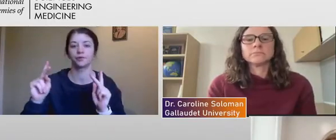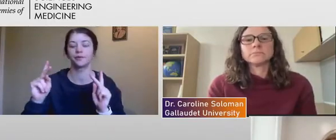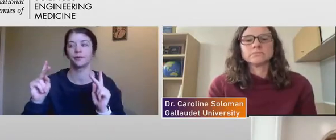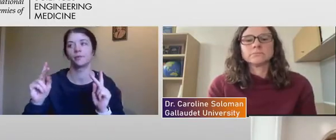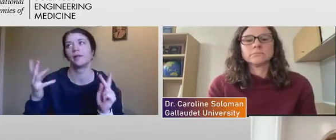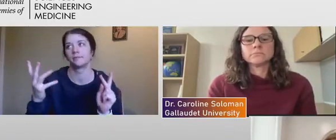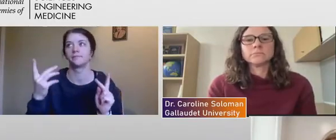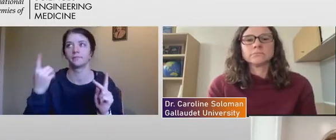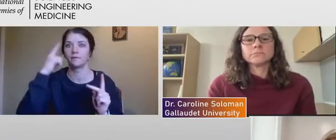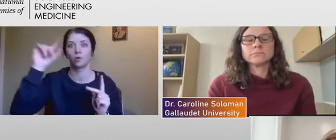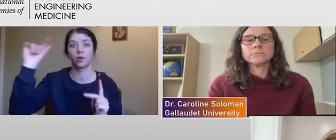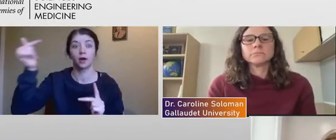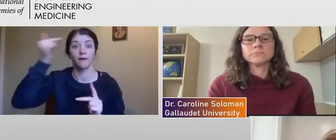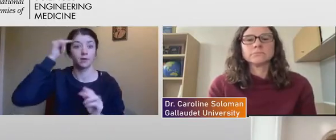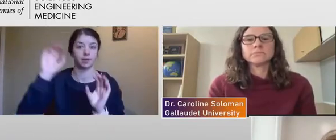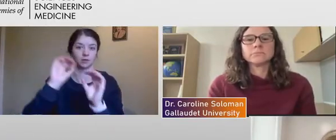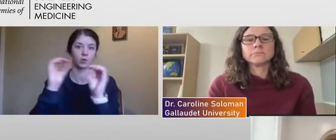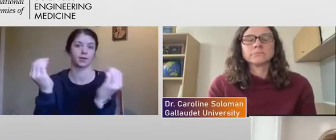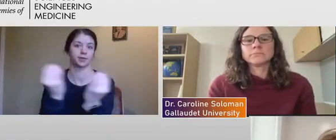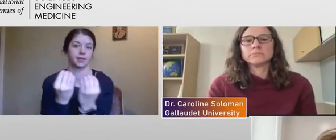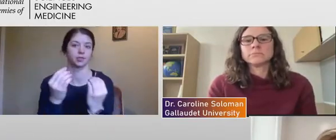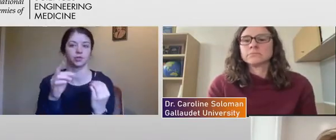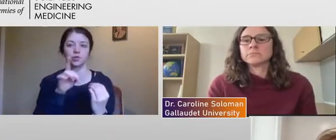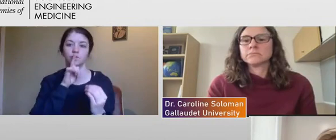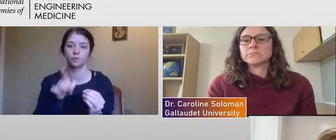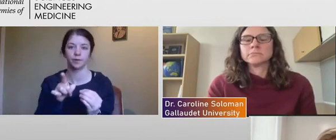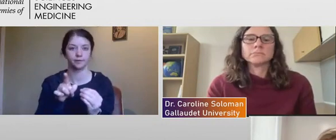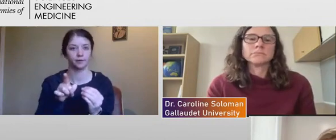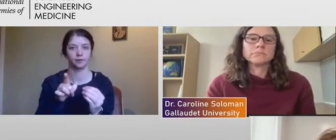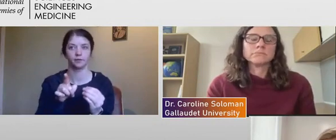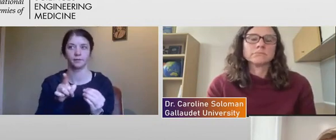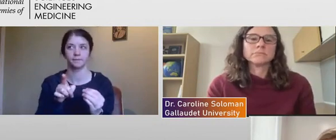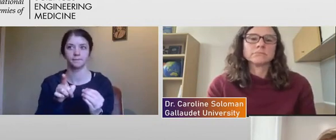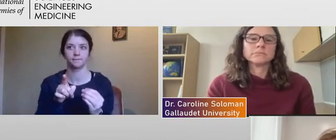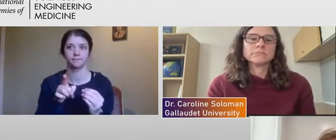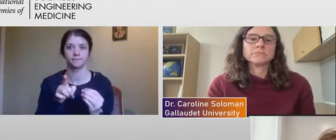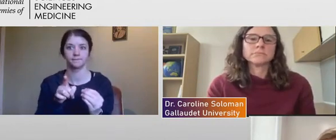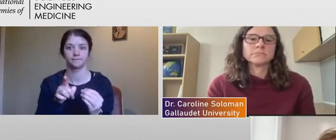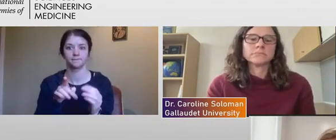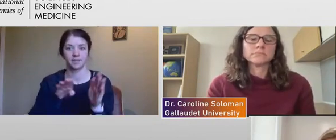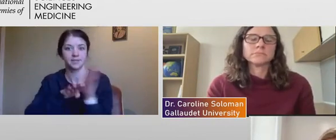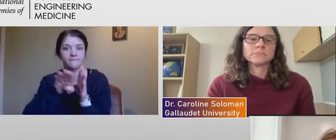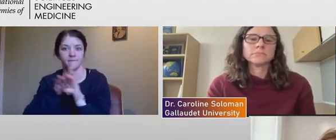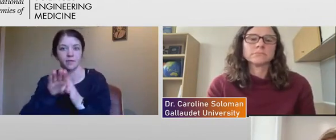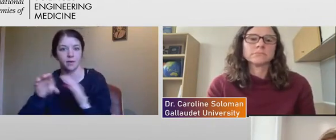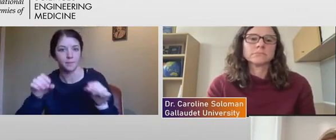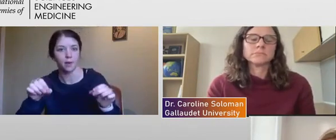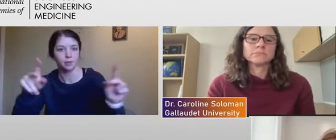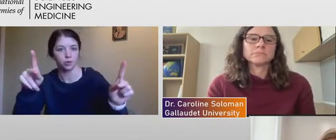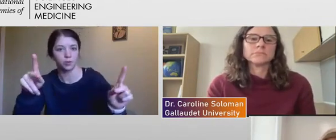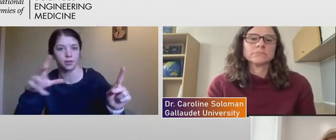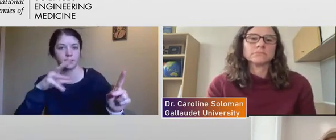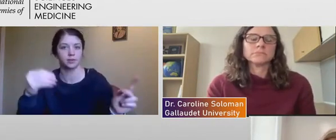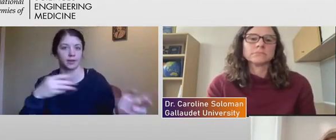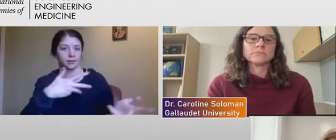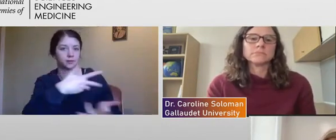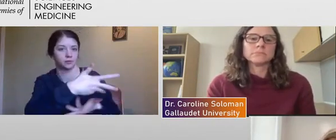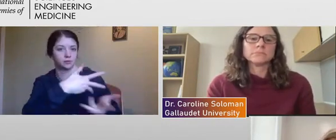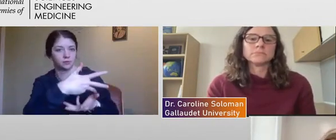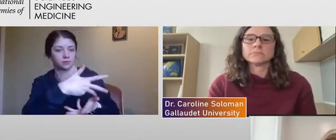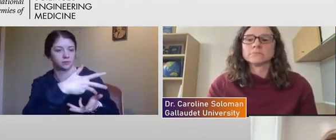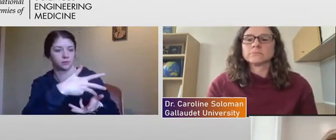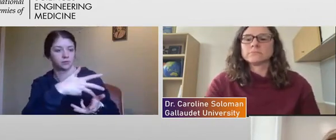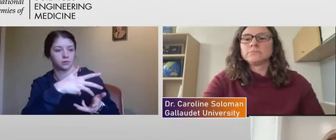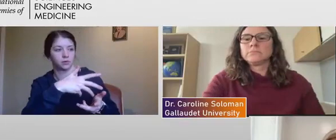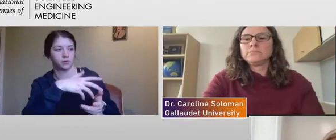government organizations to really channel, uh, operate or develop opportunities and to work with students with